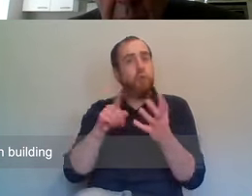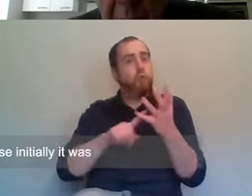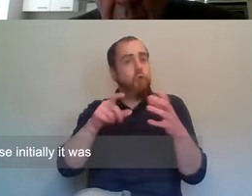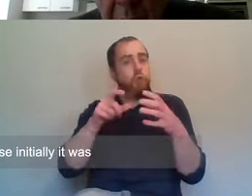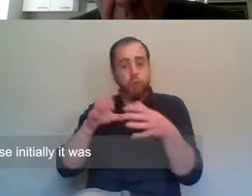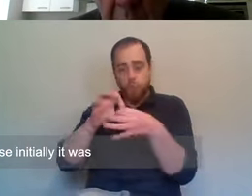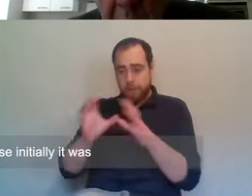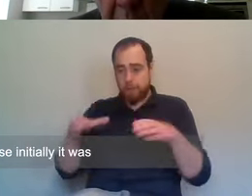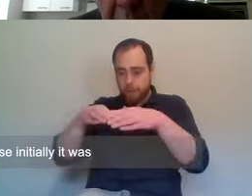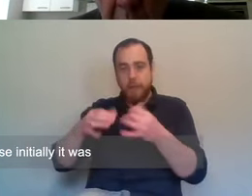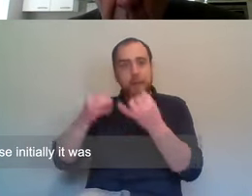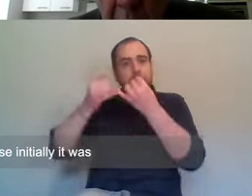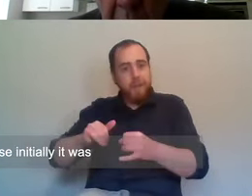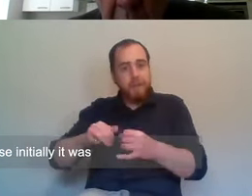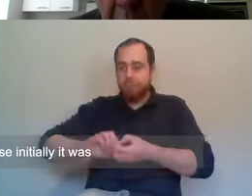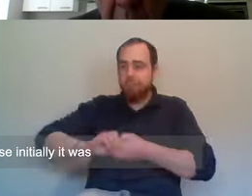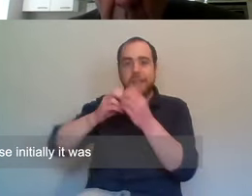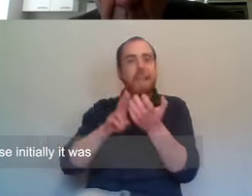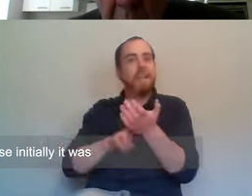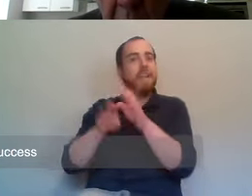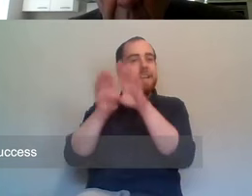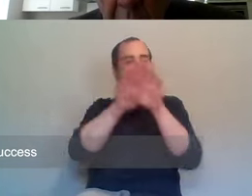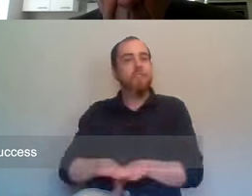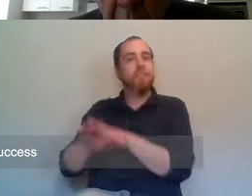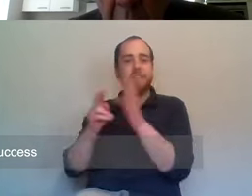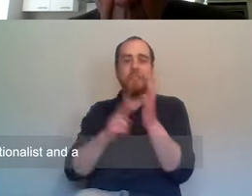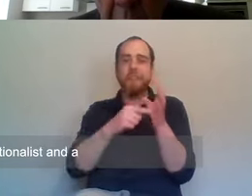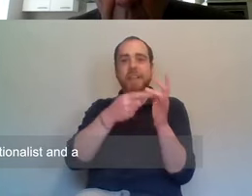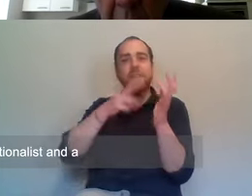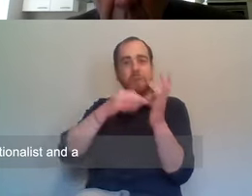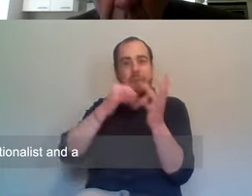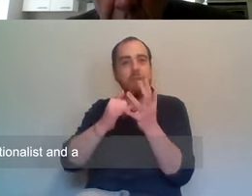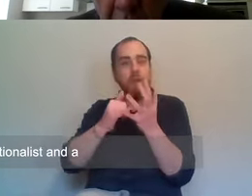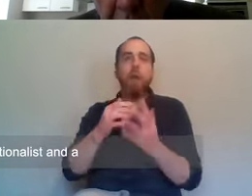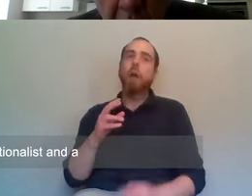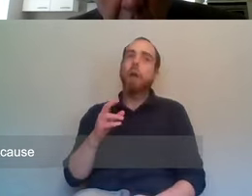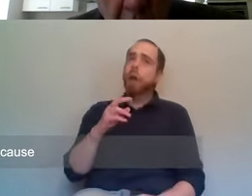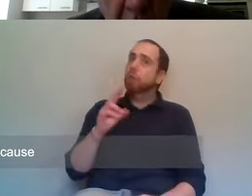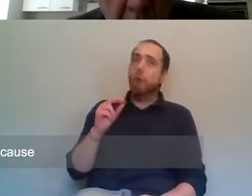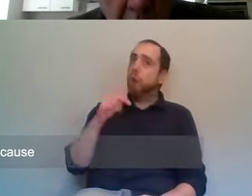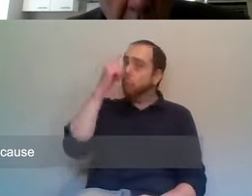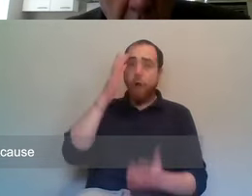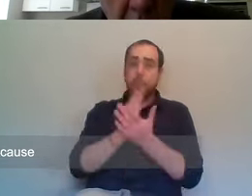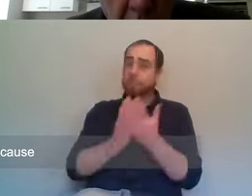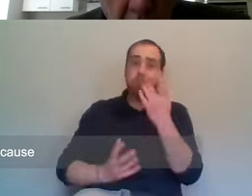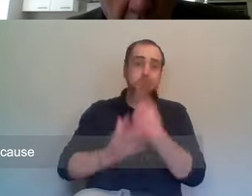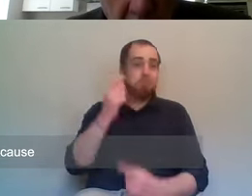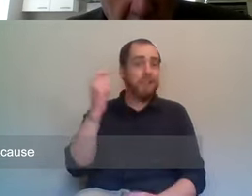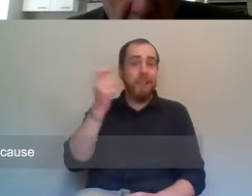Well, not really, because initially it was a roaring success, unless you're a nationalist and a Catholic, because